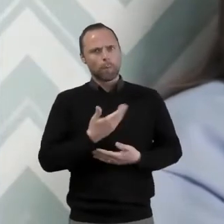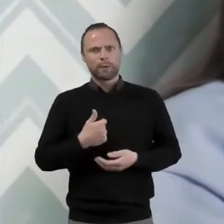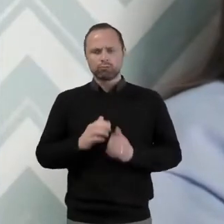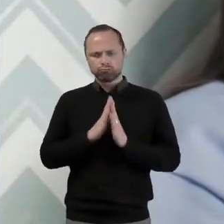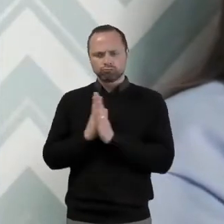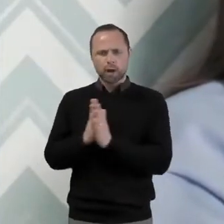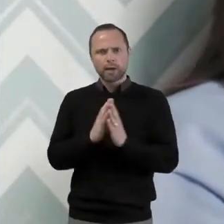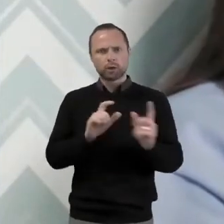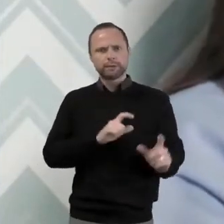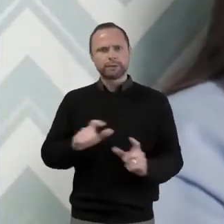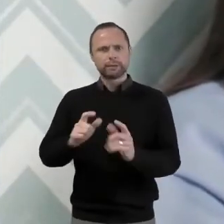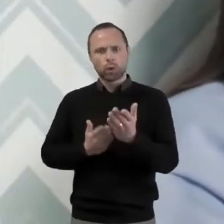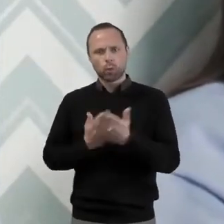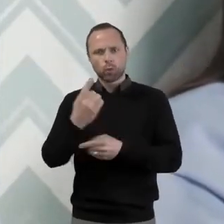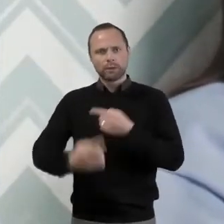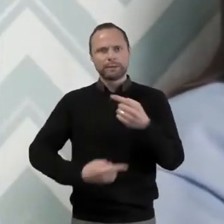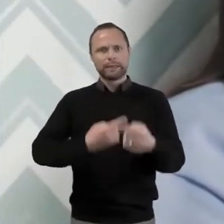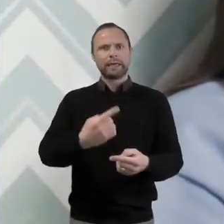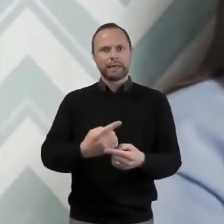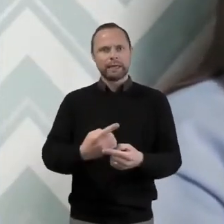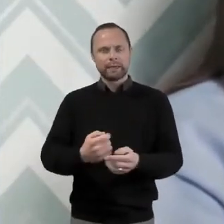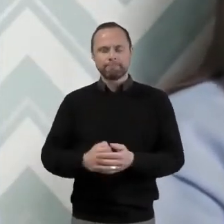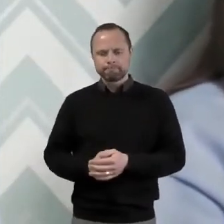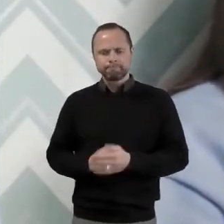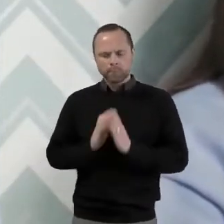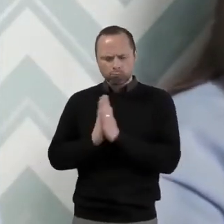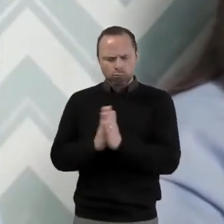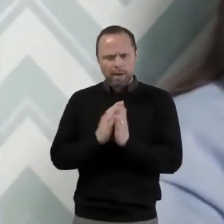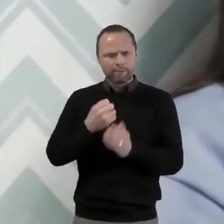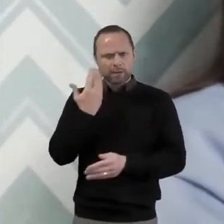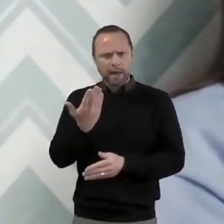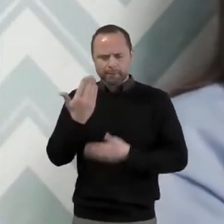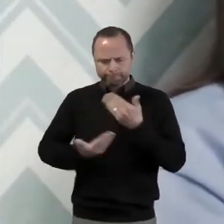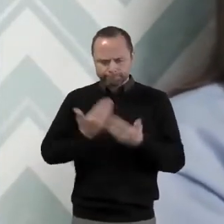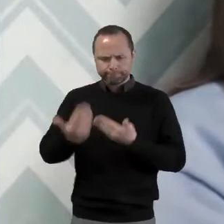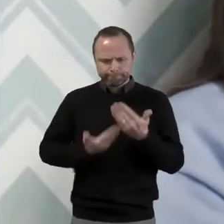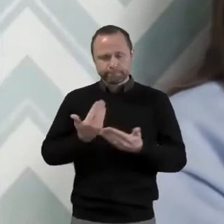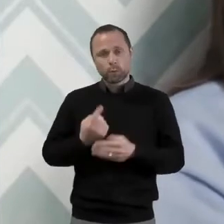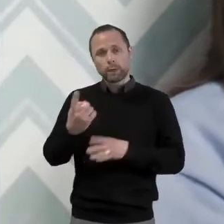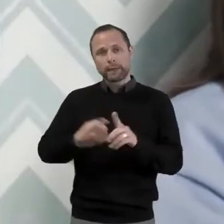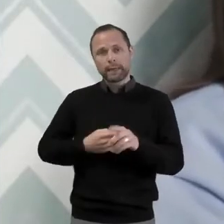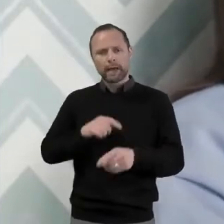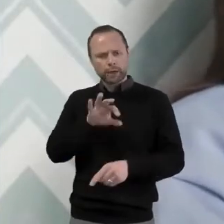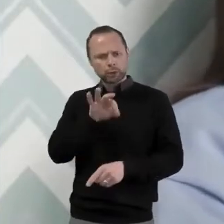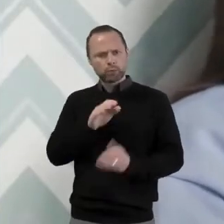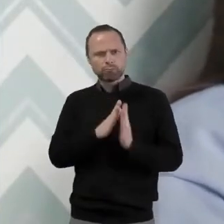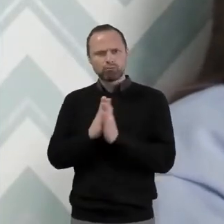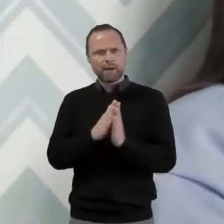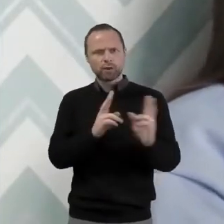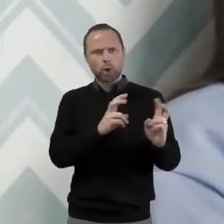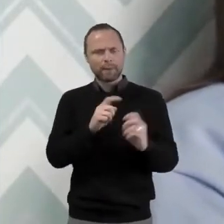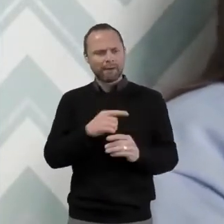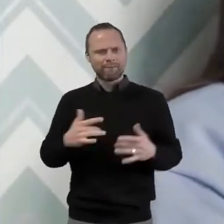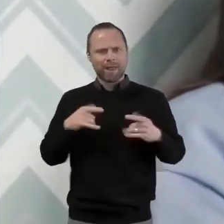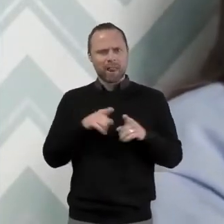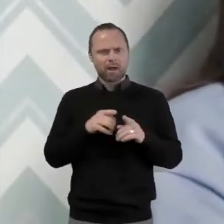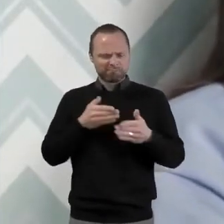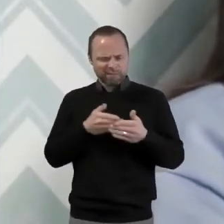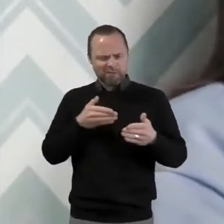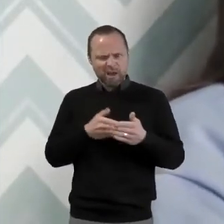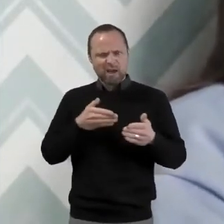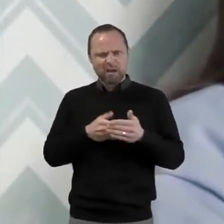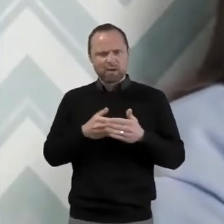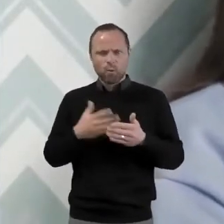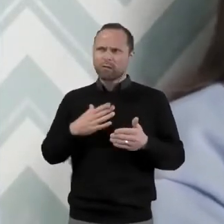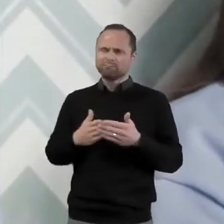that you would quite like to happen. So this one thing that I chose to pray for I kept feeling like it wasn't happening and